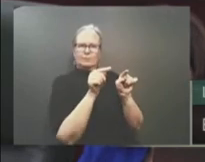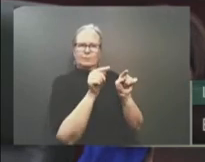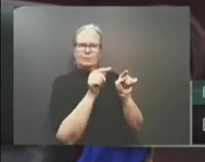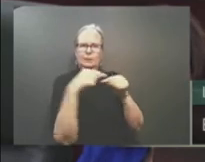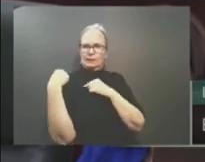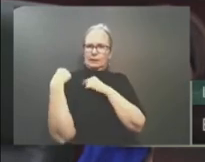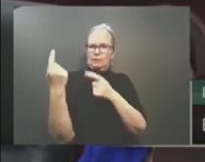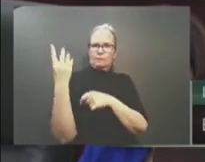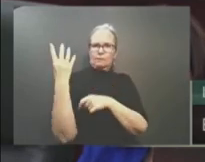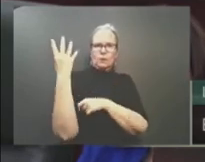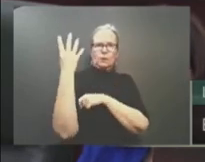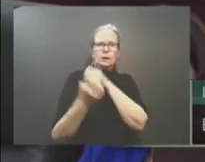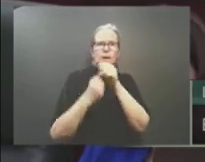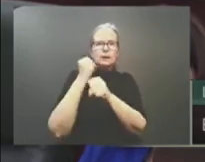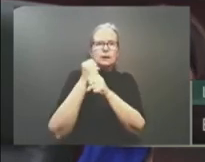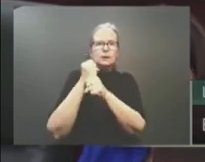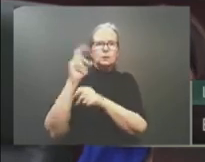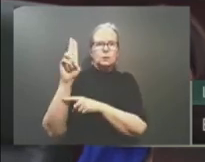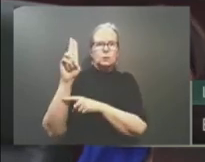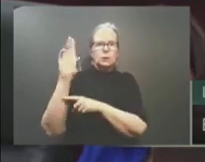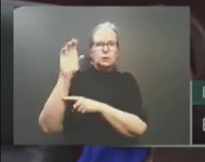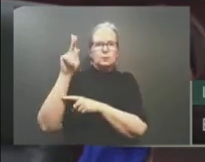to do business in North America.